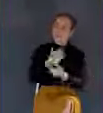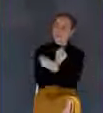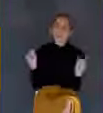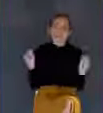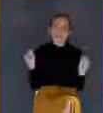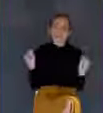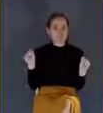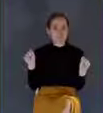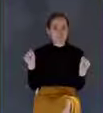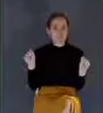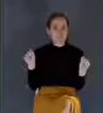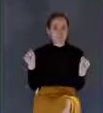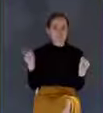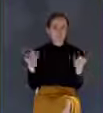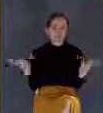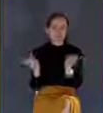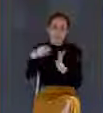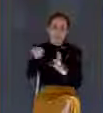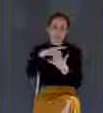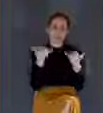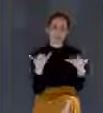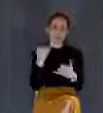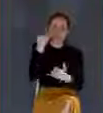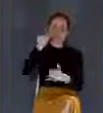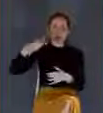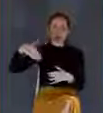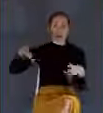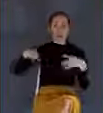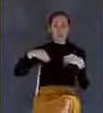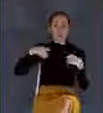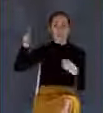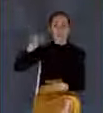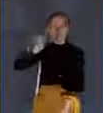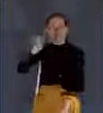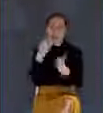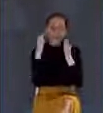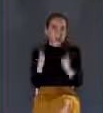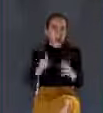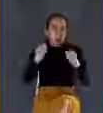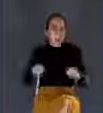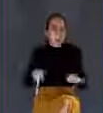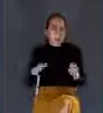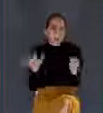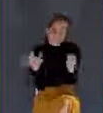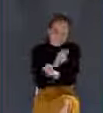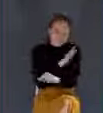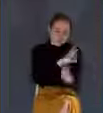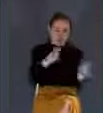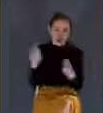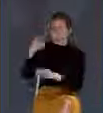ready for death or His coming is to know that you're trusting in Jesus alone.